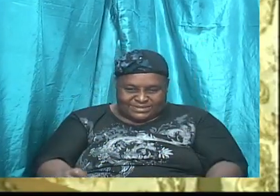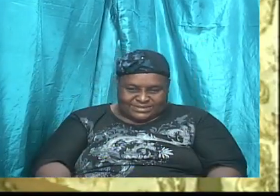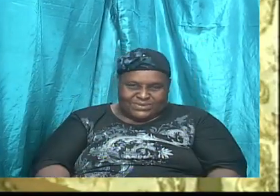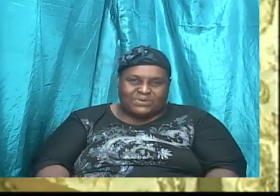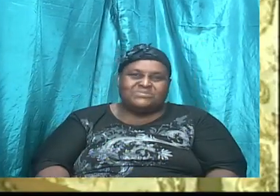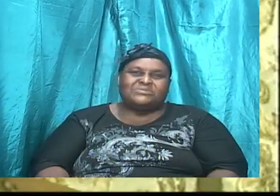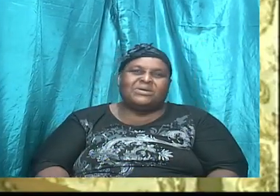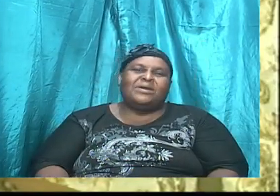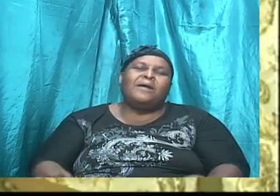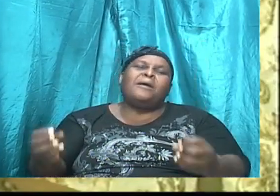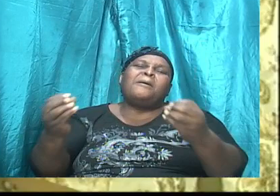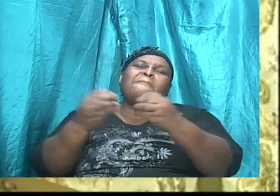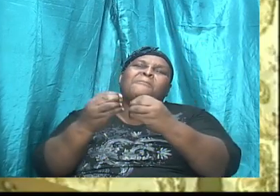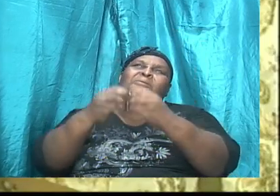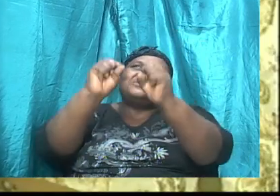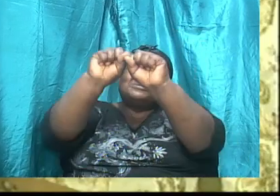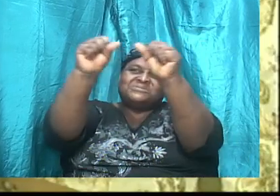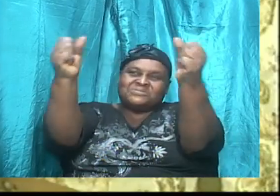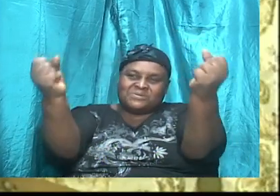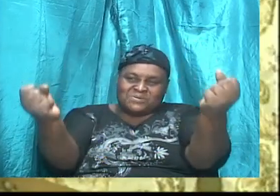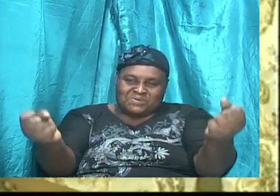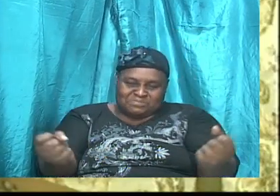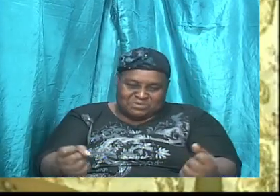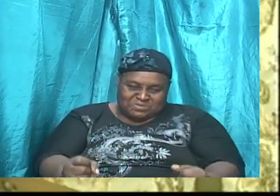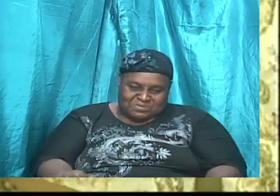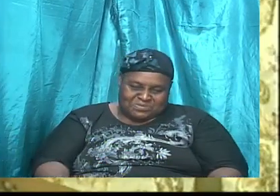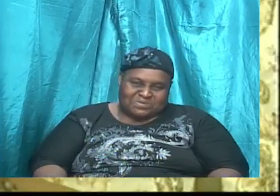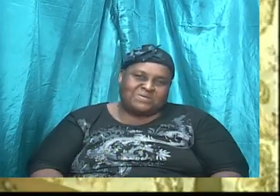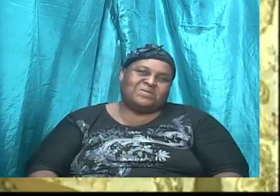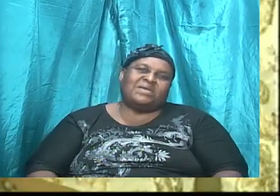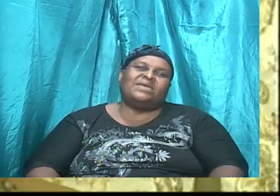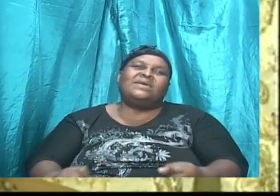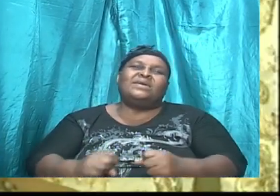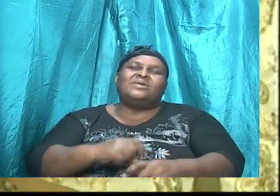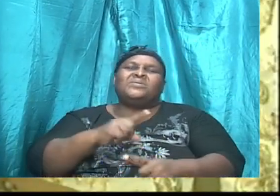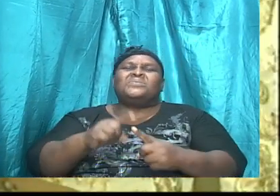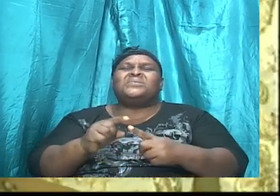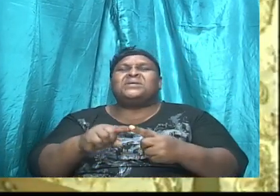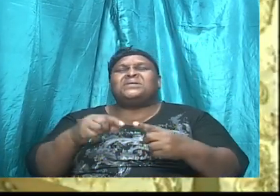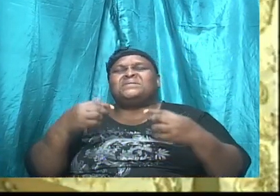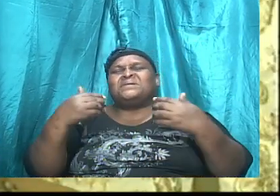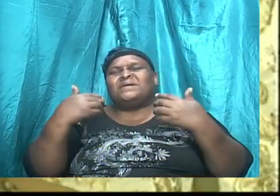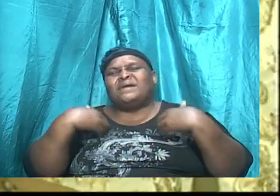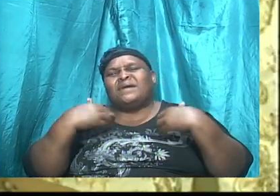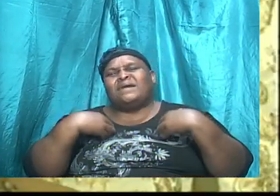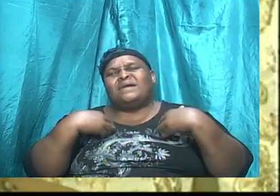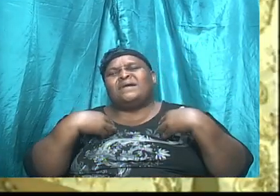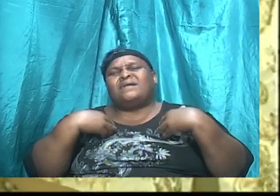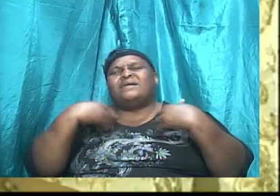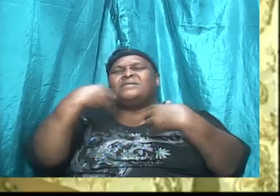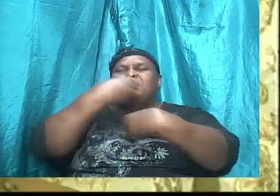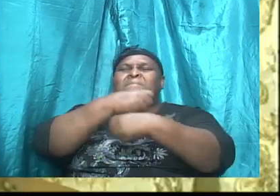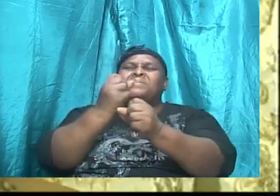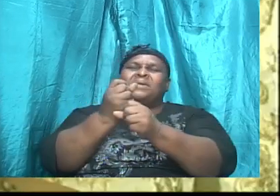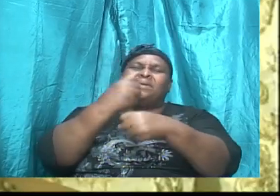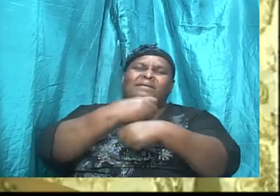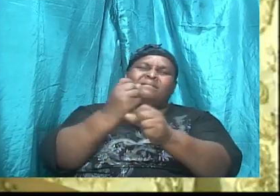Now, most sculptures, when they have a, when they're going to create a work,